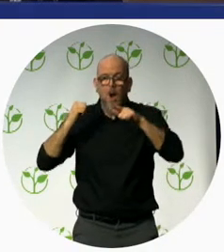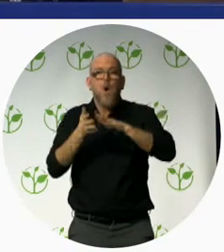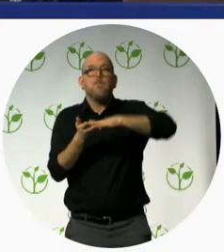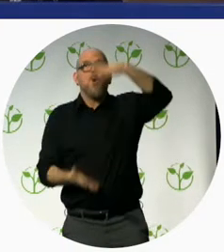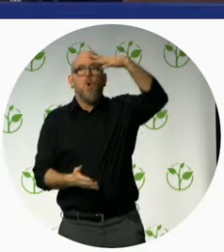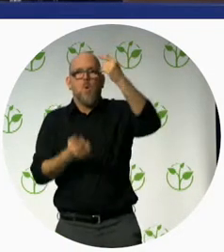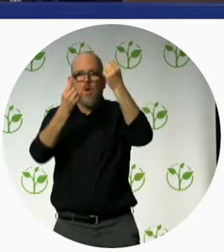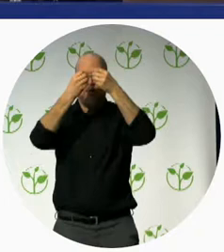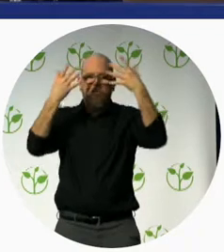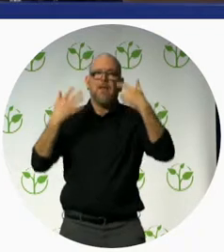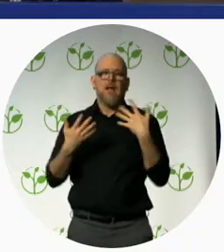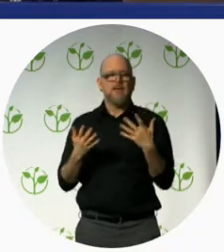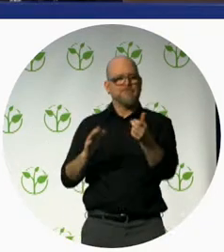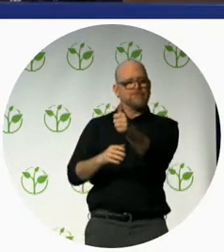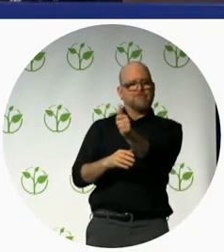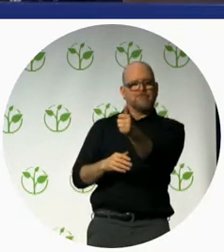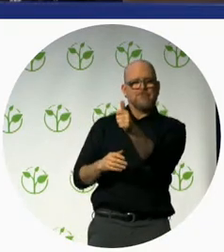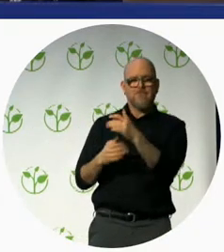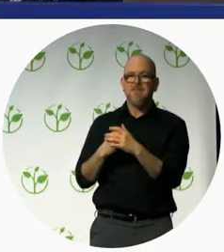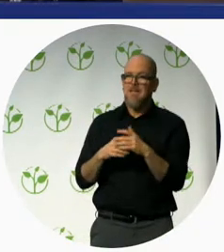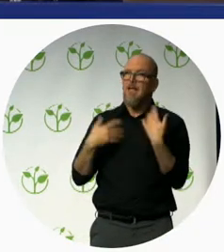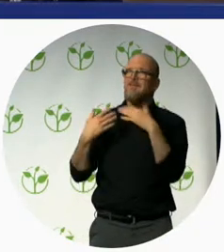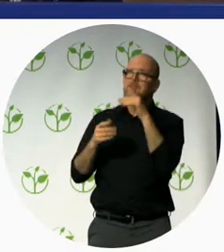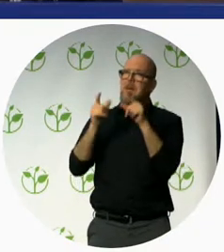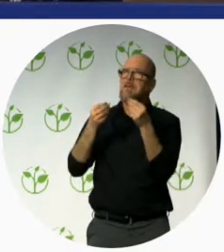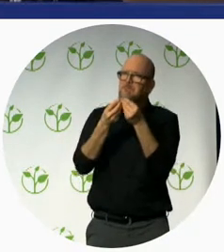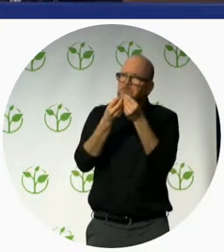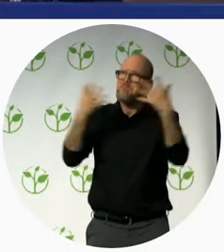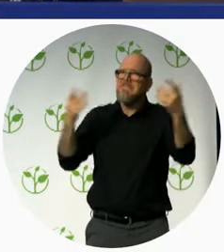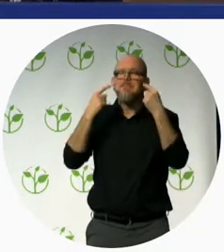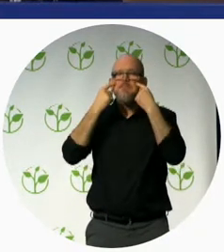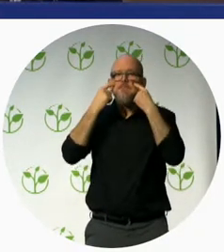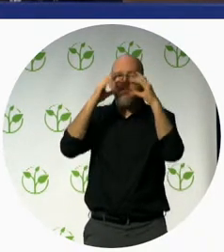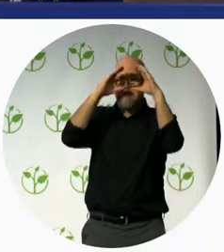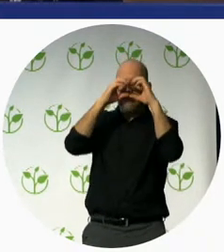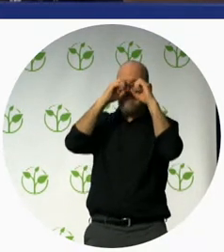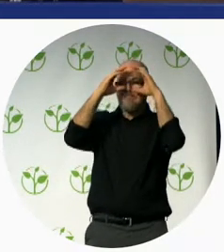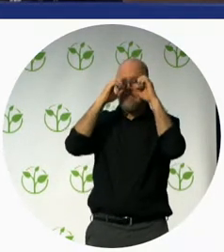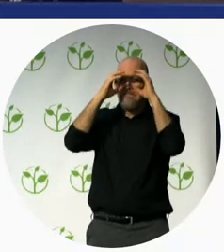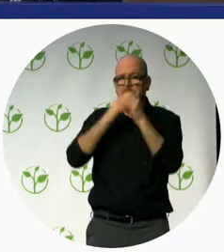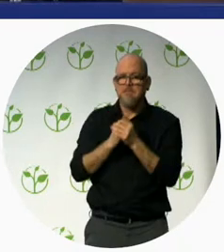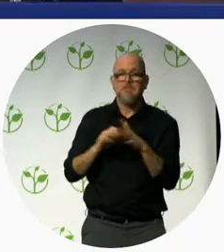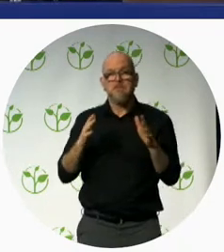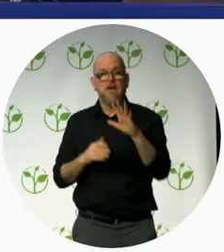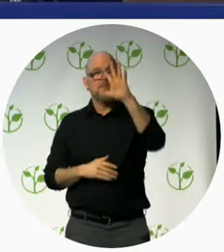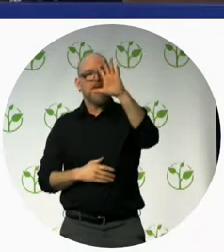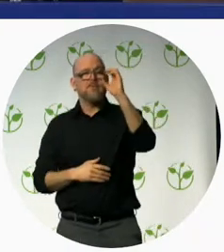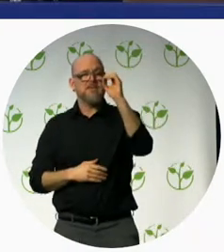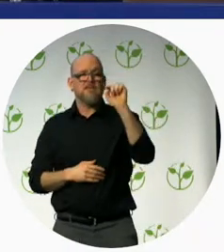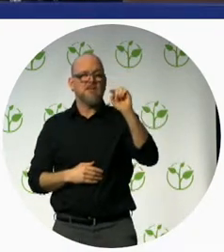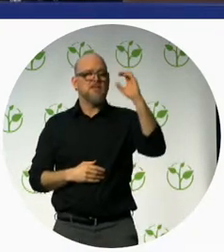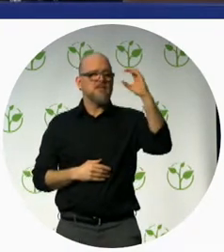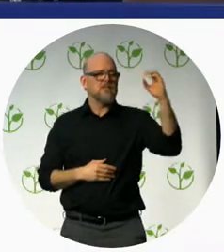impaired an estimated 650,000 children are suffering from different types of disability